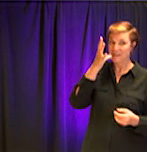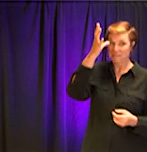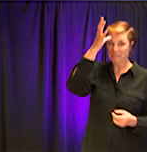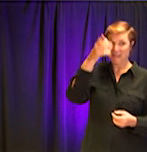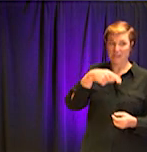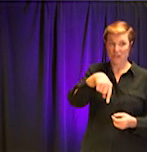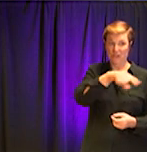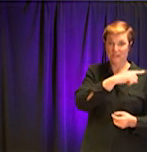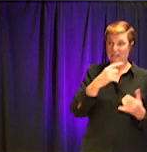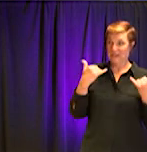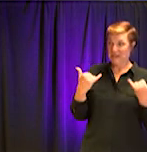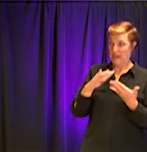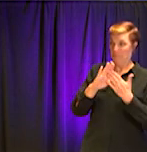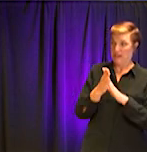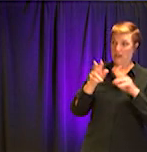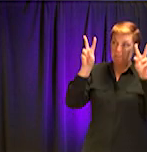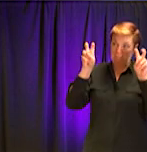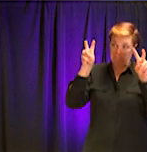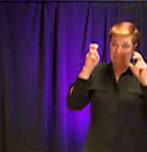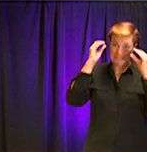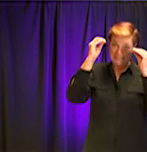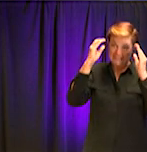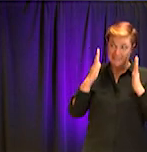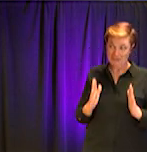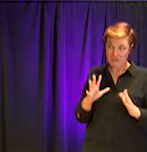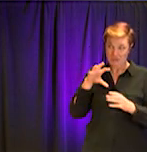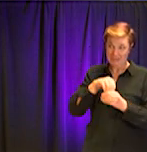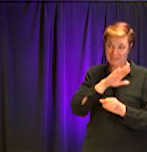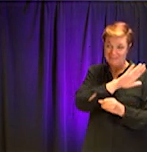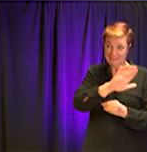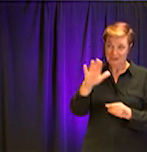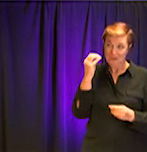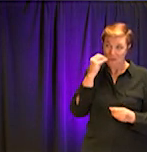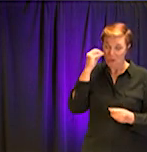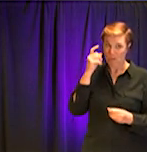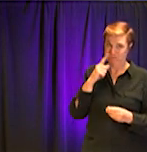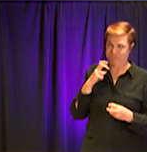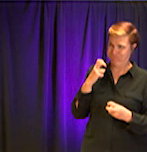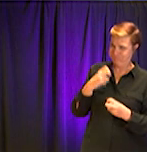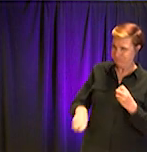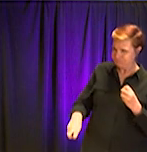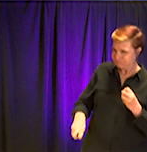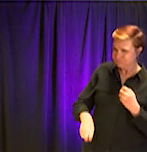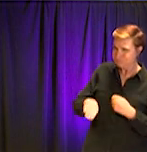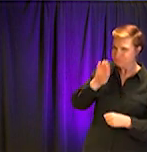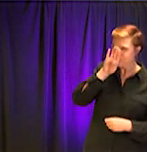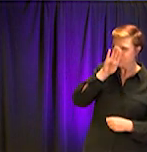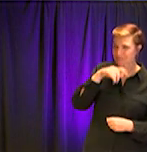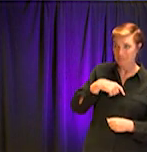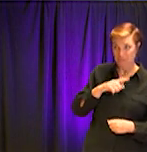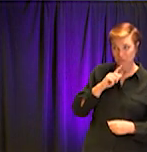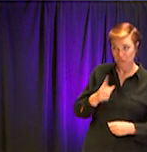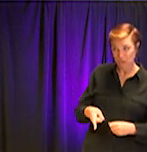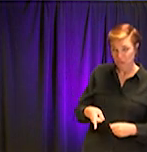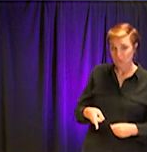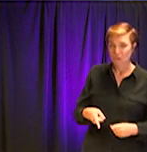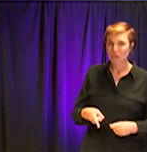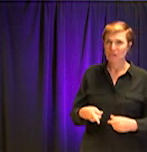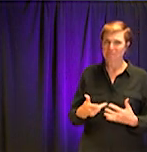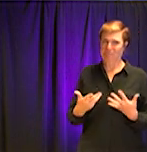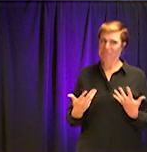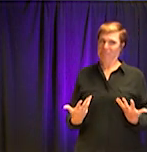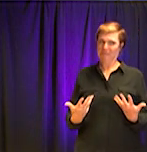teachers at home, it is a new and scary world on that level, I'm sure, because it requires a lot of